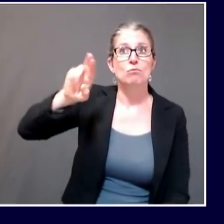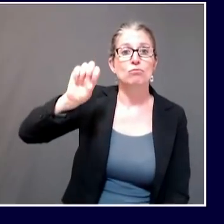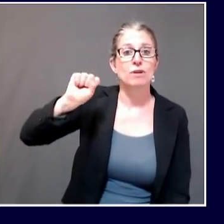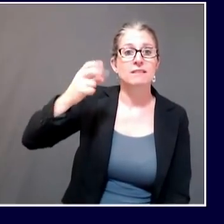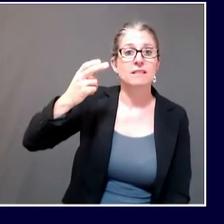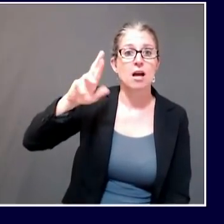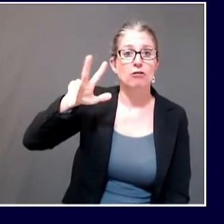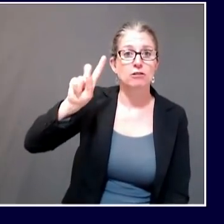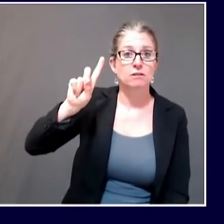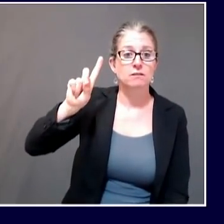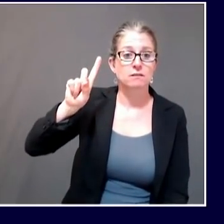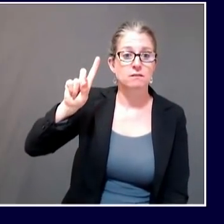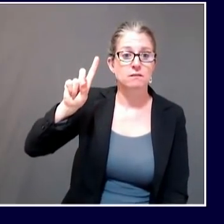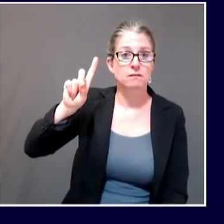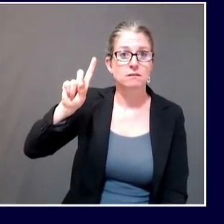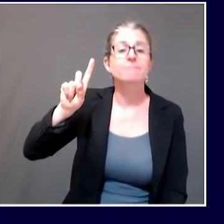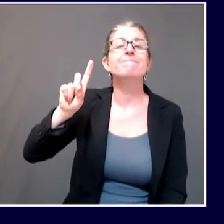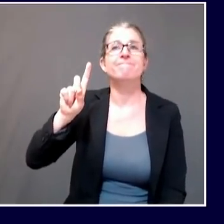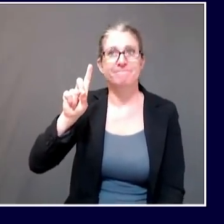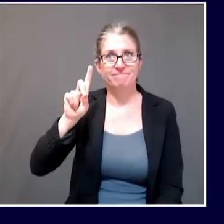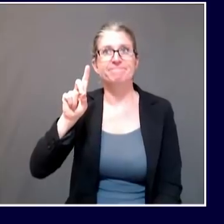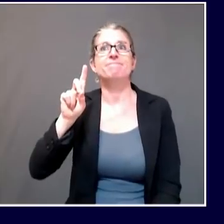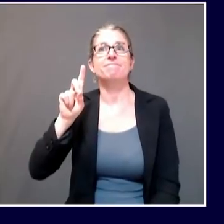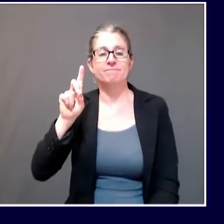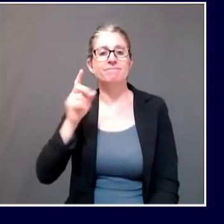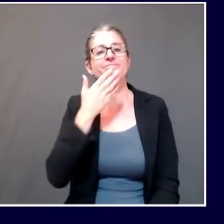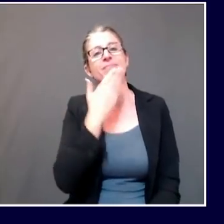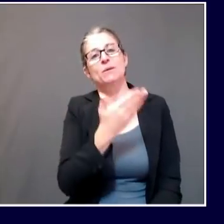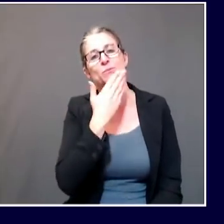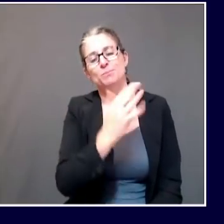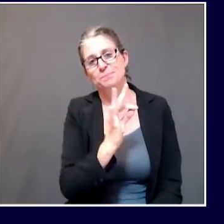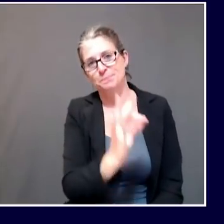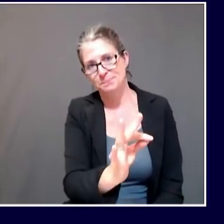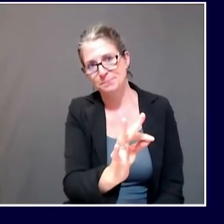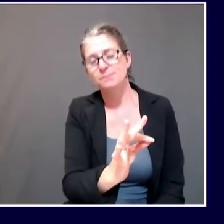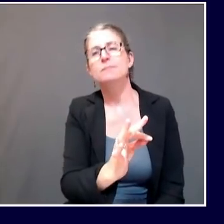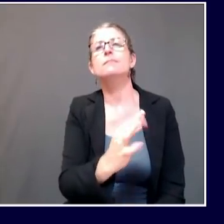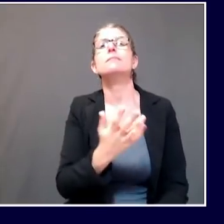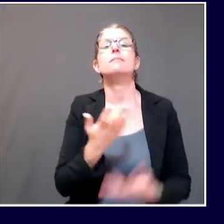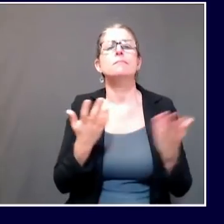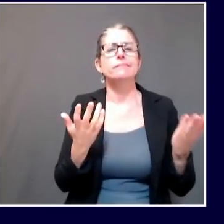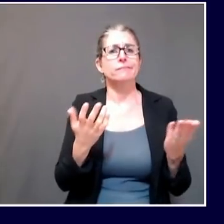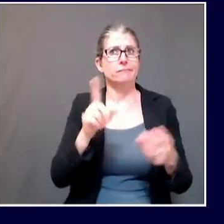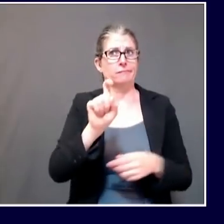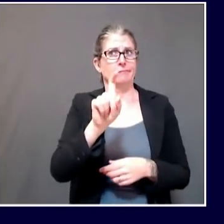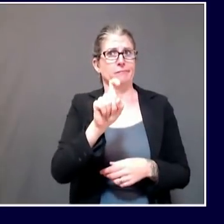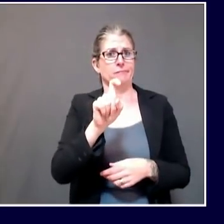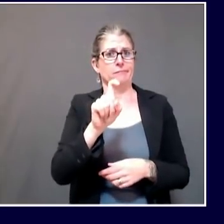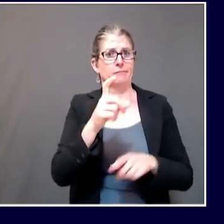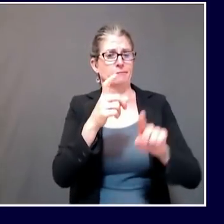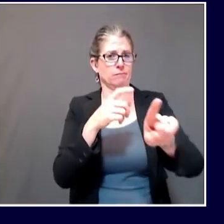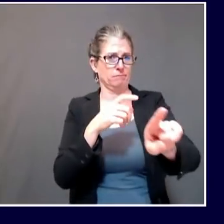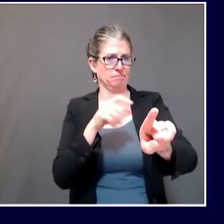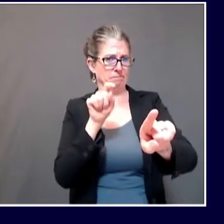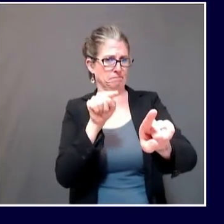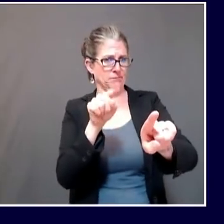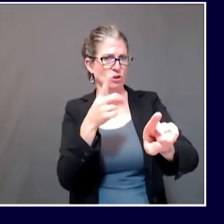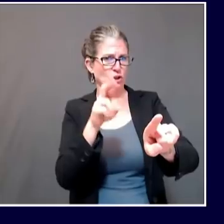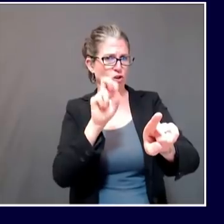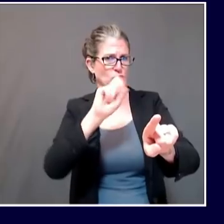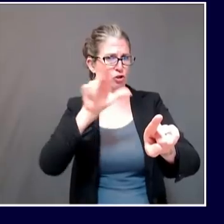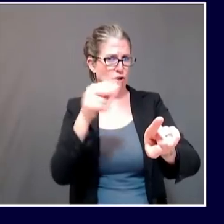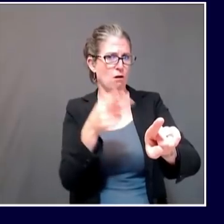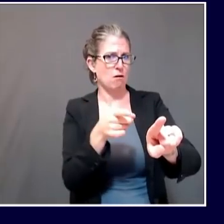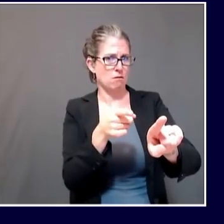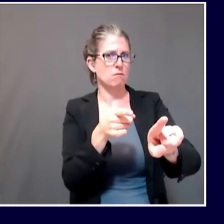Great. Thank you very much. First, a question for you, Dr. Shaw. Looking at the wedding